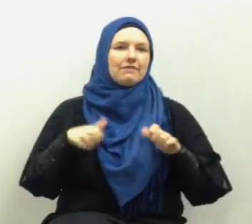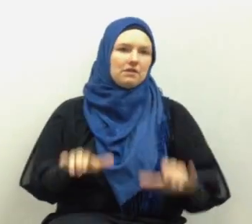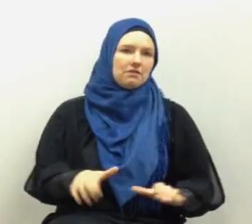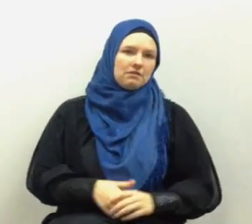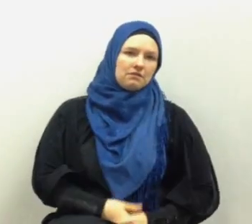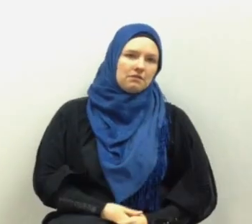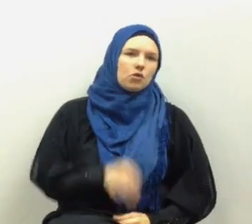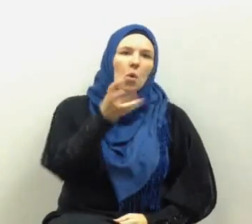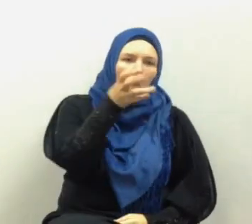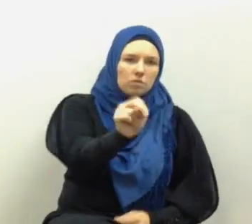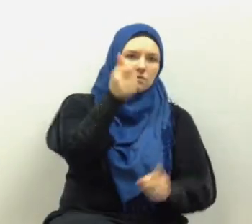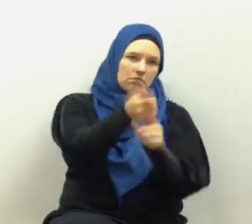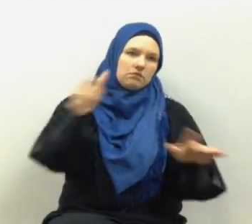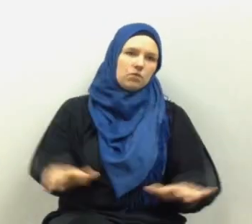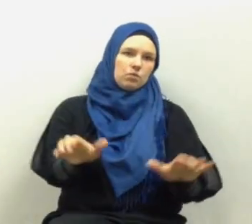have earned